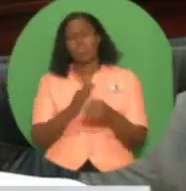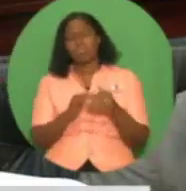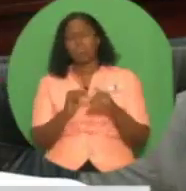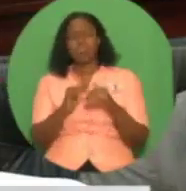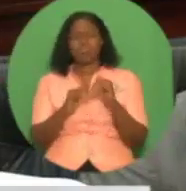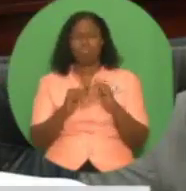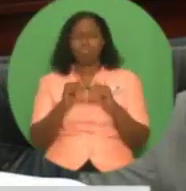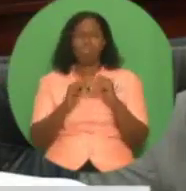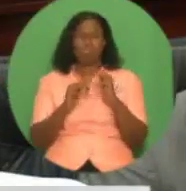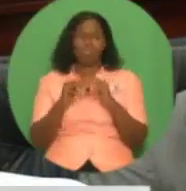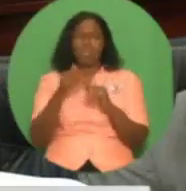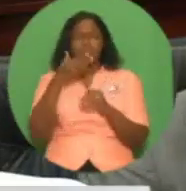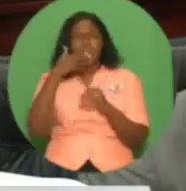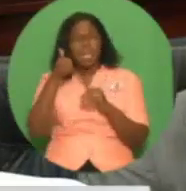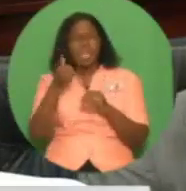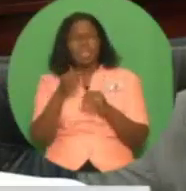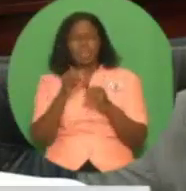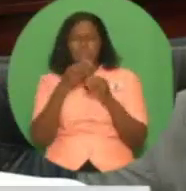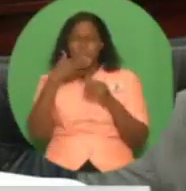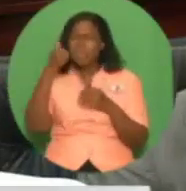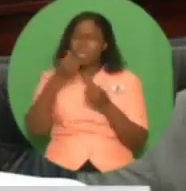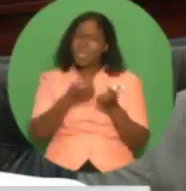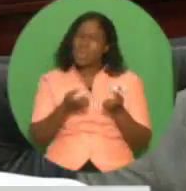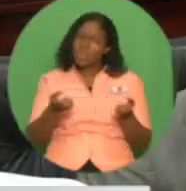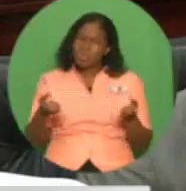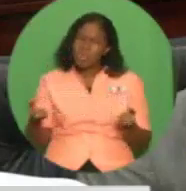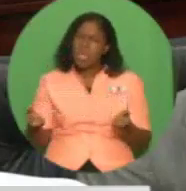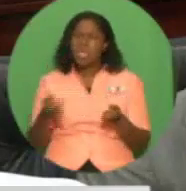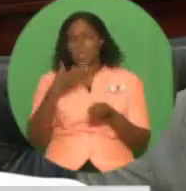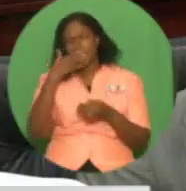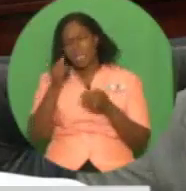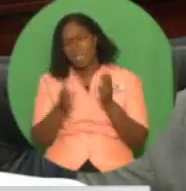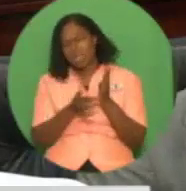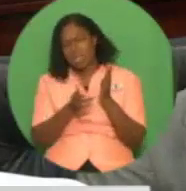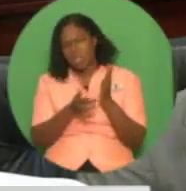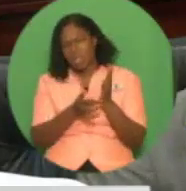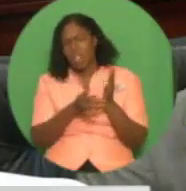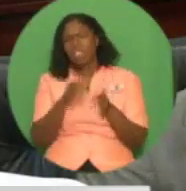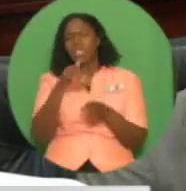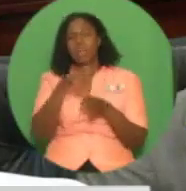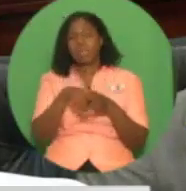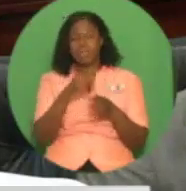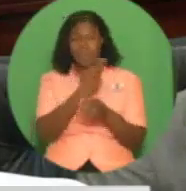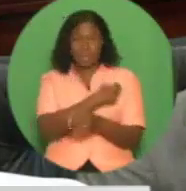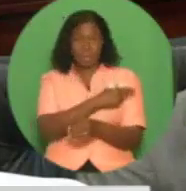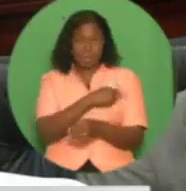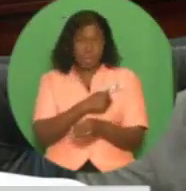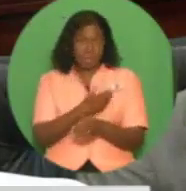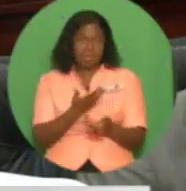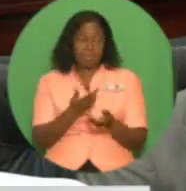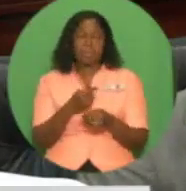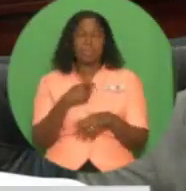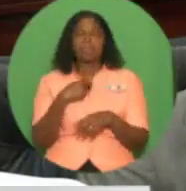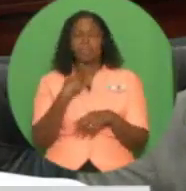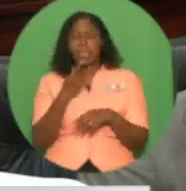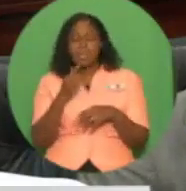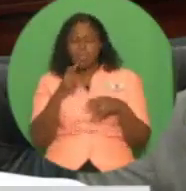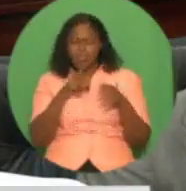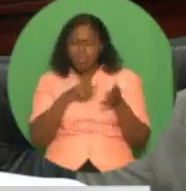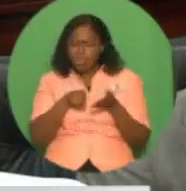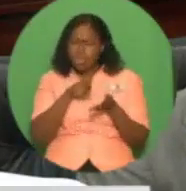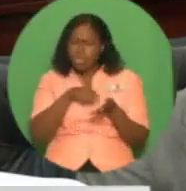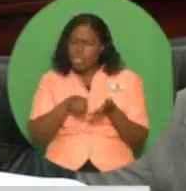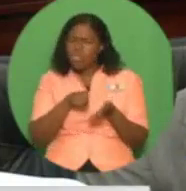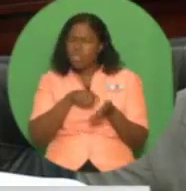which I referred to previously, and scientific evidence-driven strategies. We are insisting that the health care system is